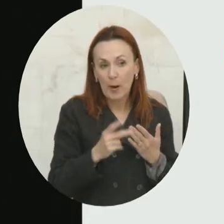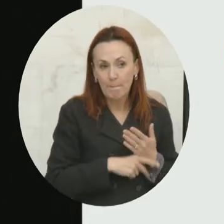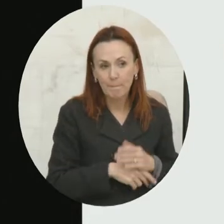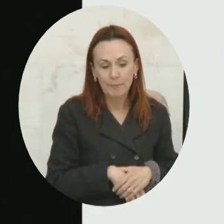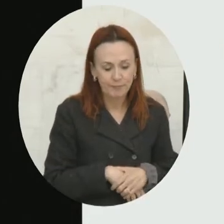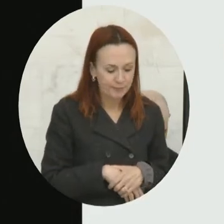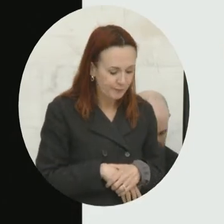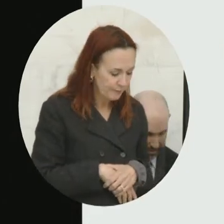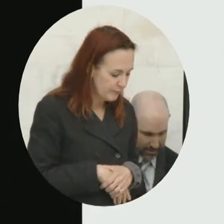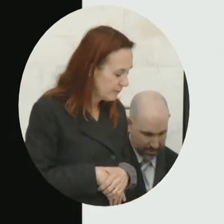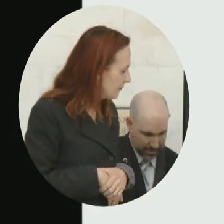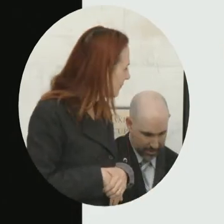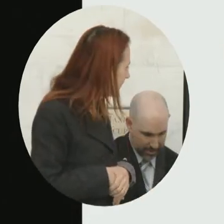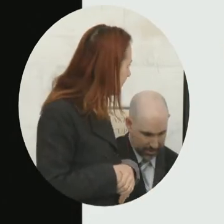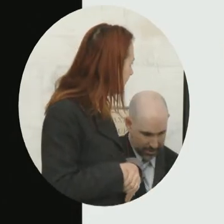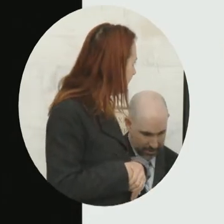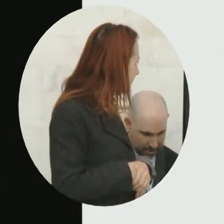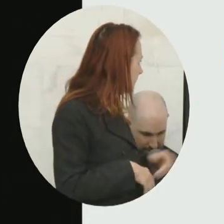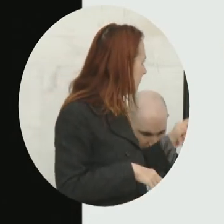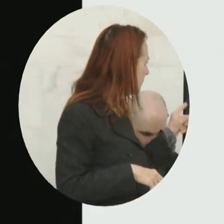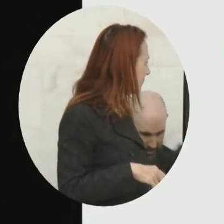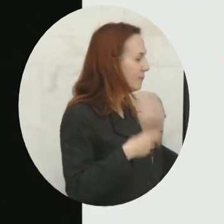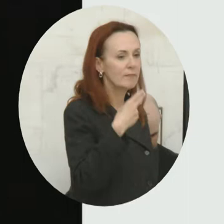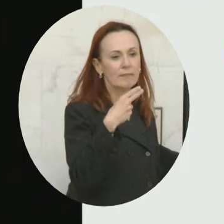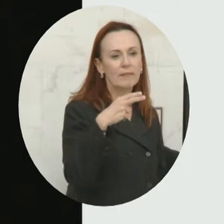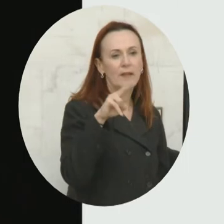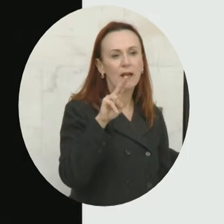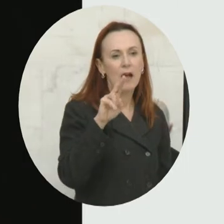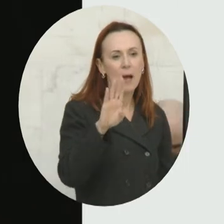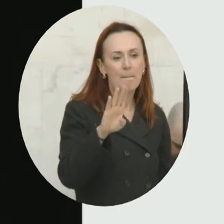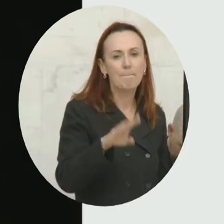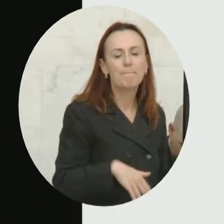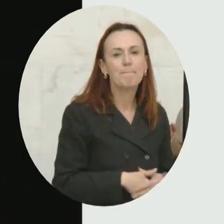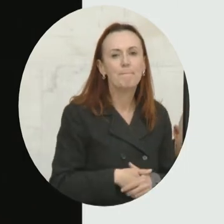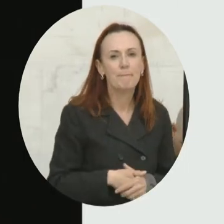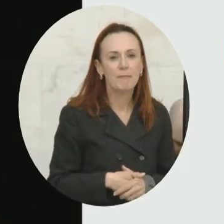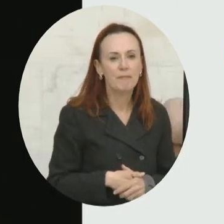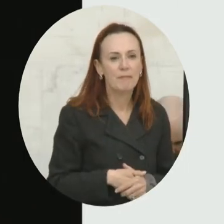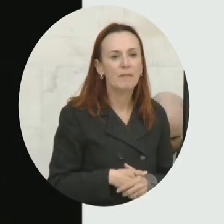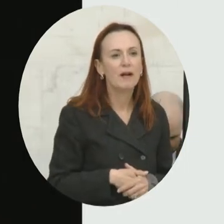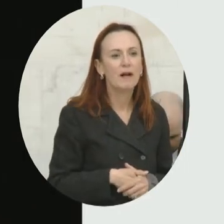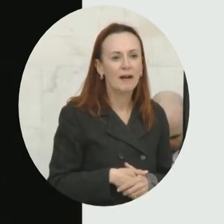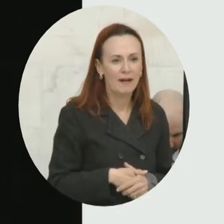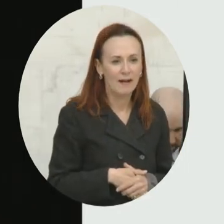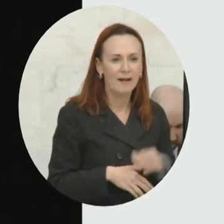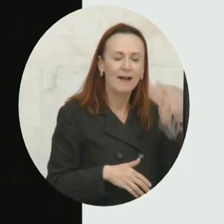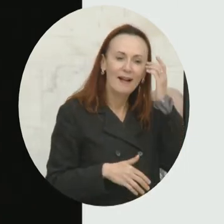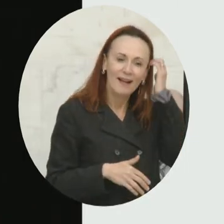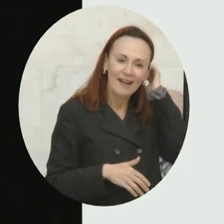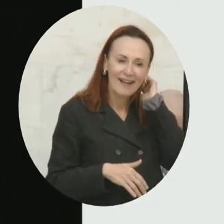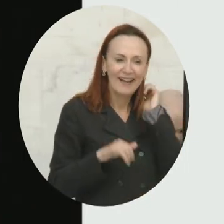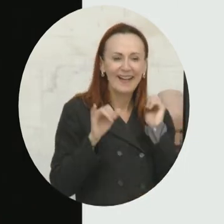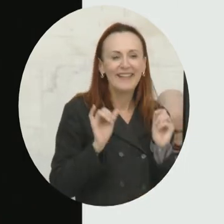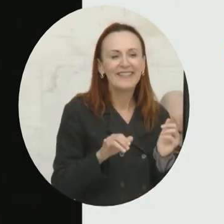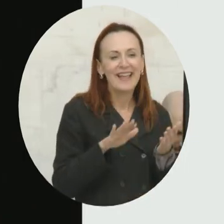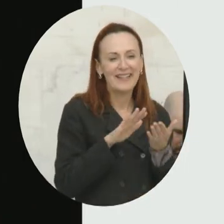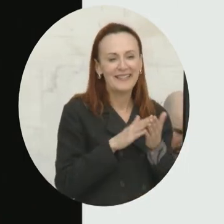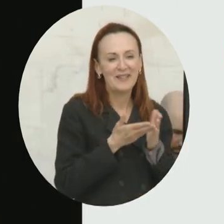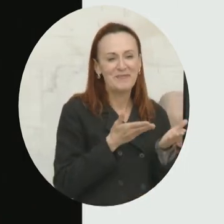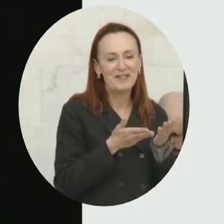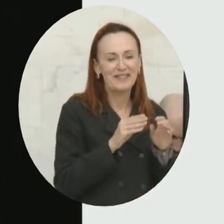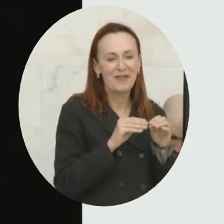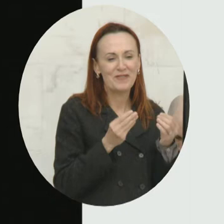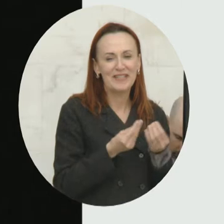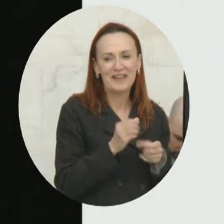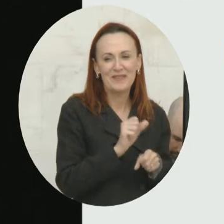Well, we want to go into neighborhoods and set up something called a hub. And a hub is a place-based network of community-serving organizations that work